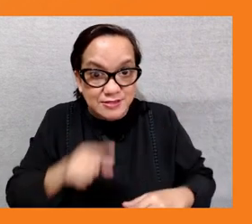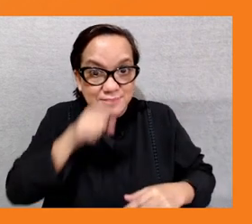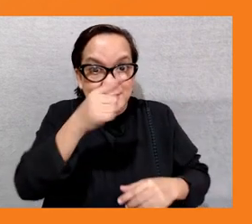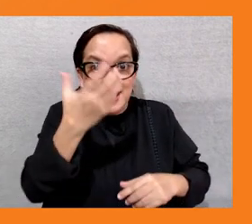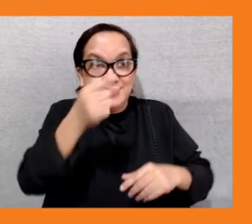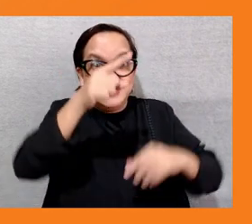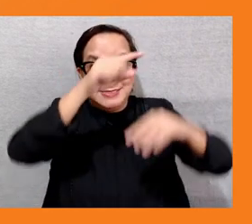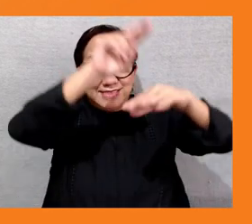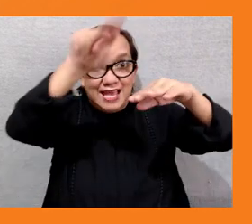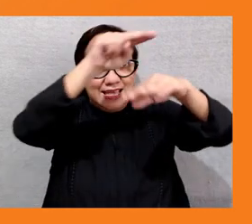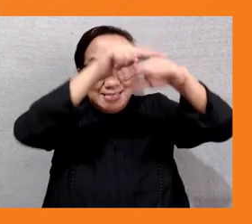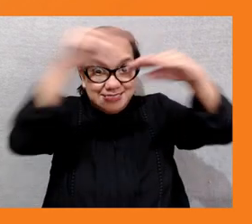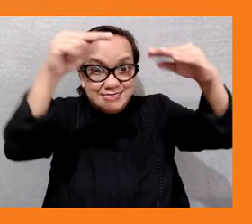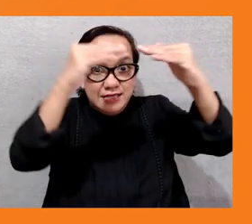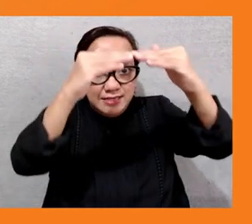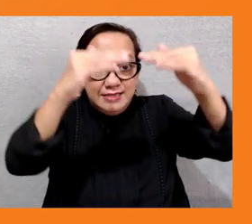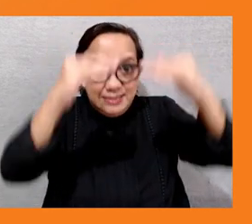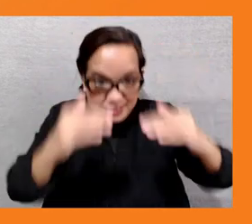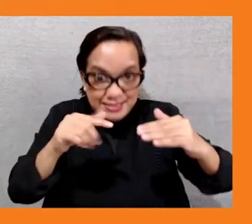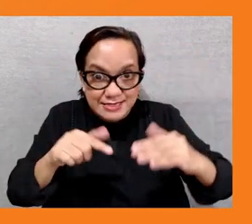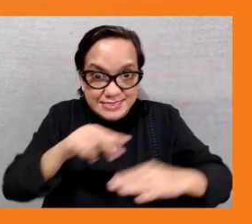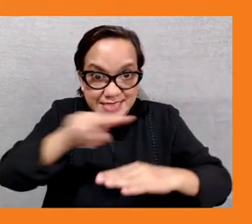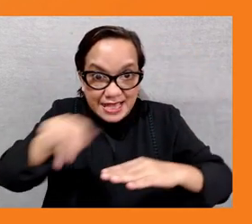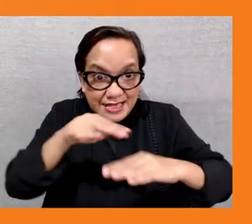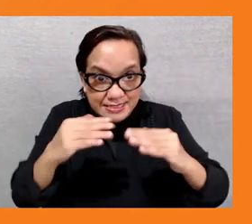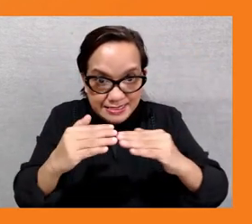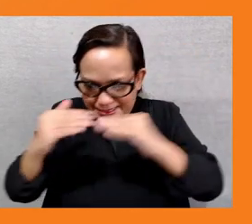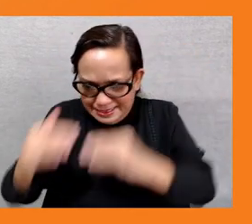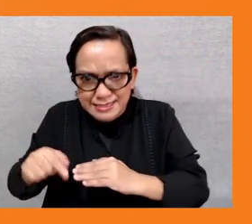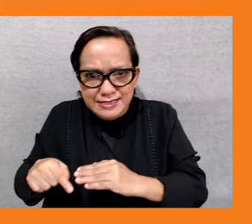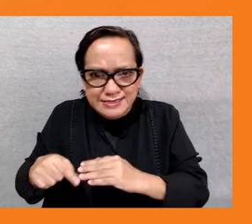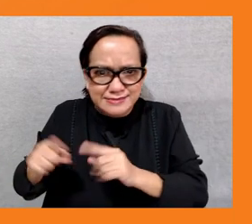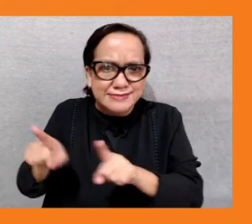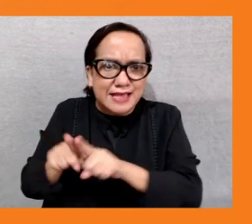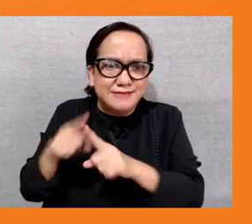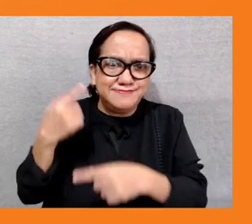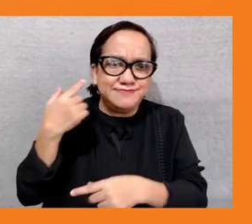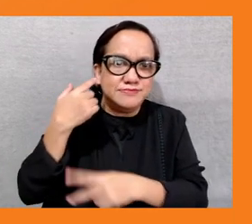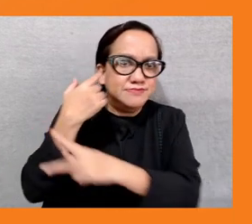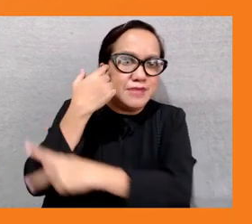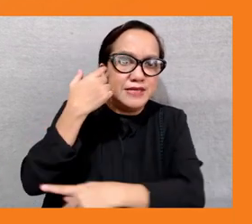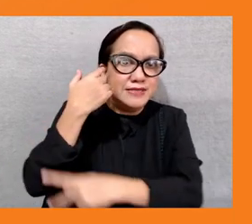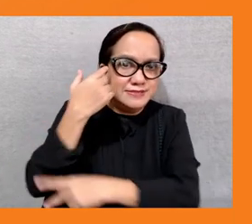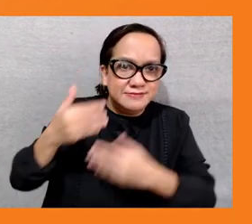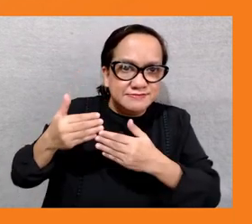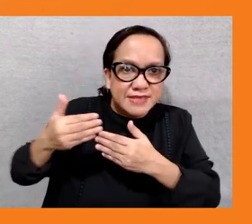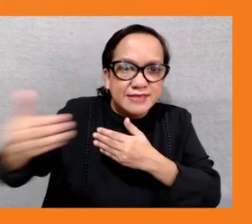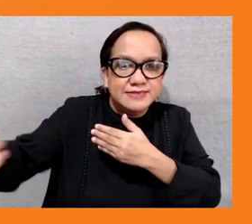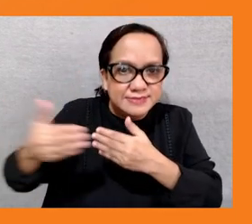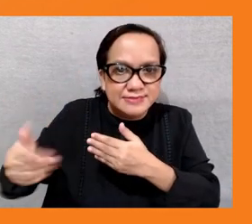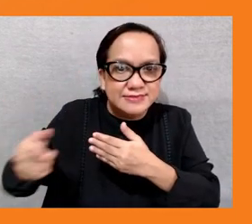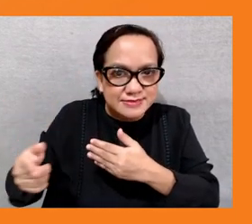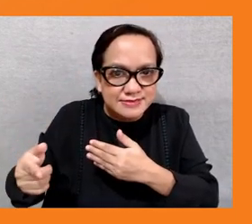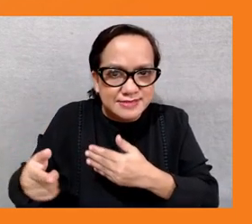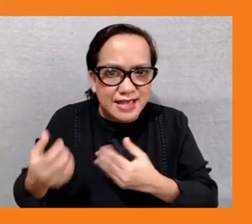around compounding issues so if we have multiple projects in one place or at one time how will